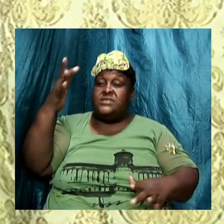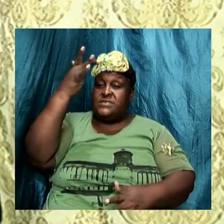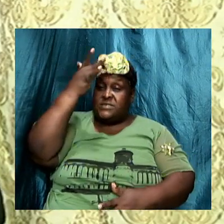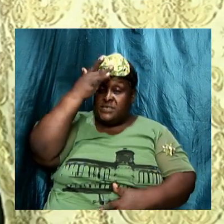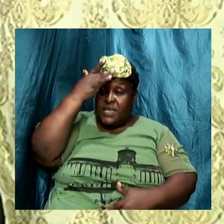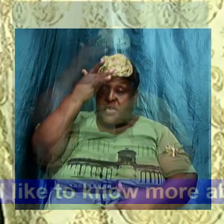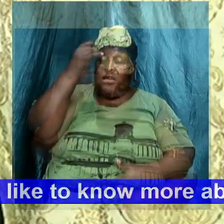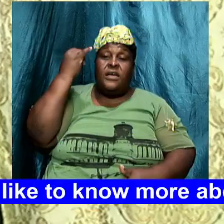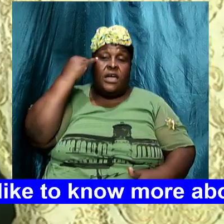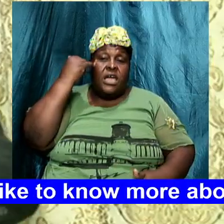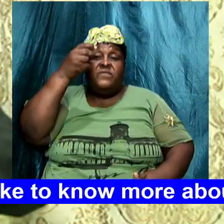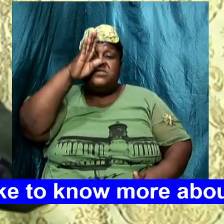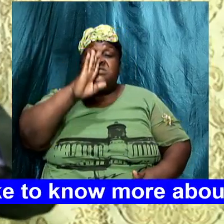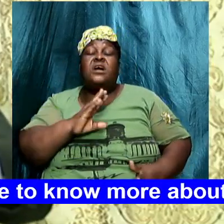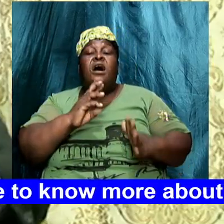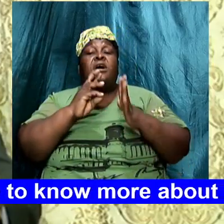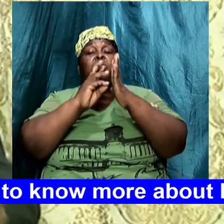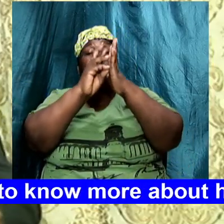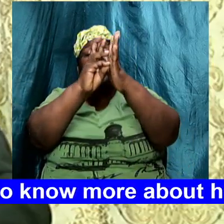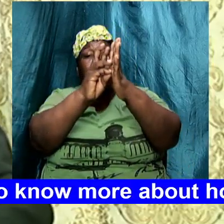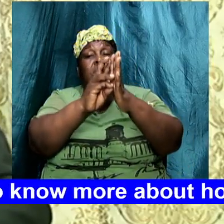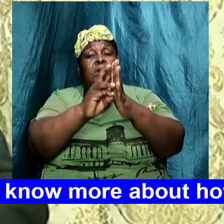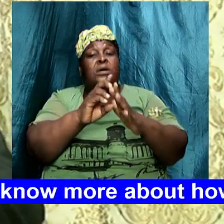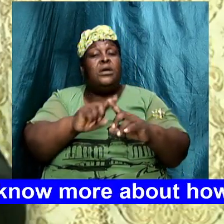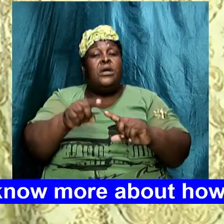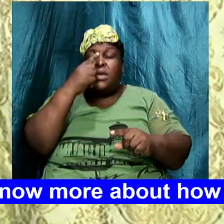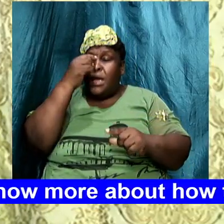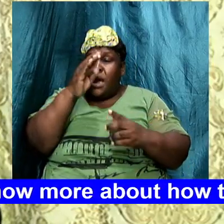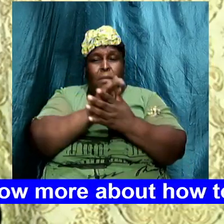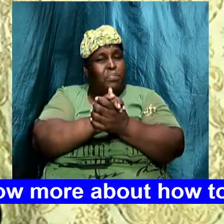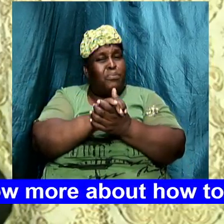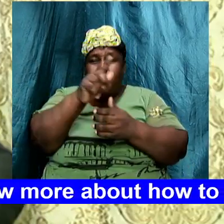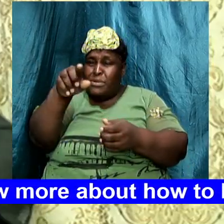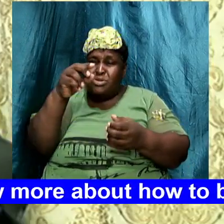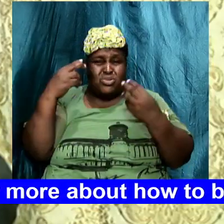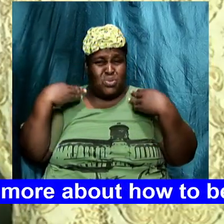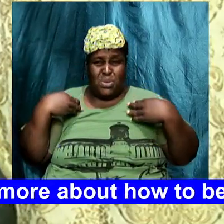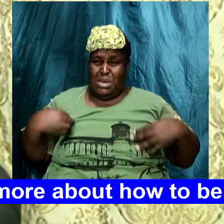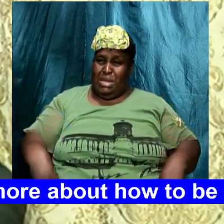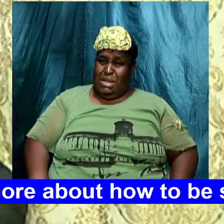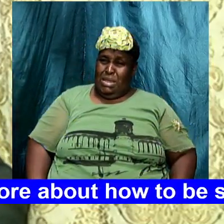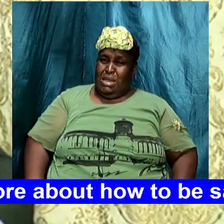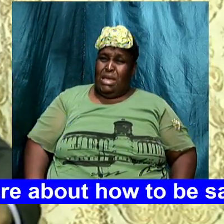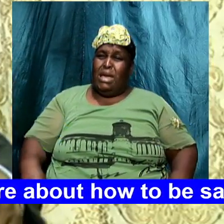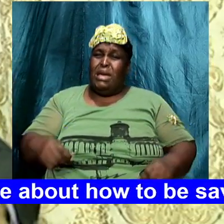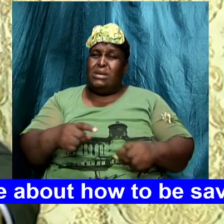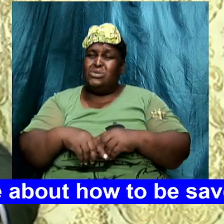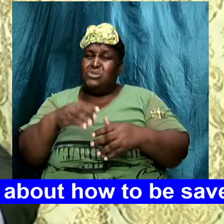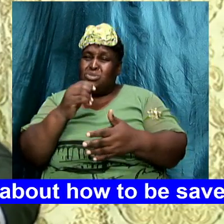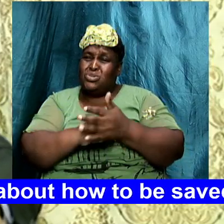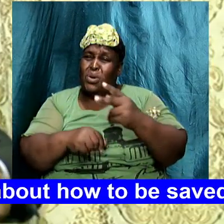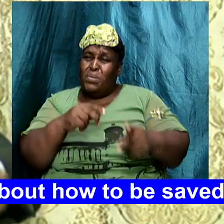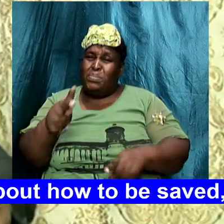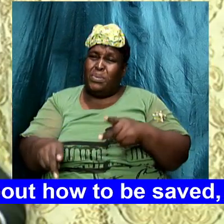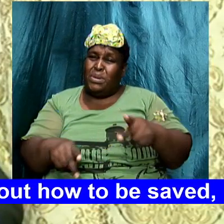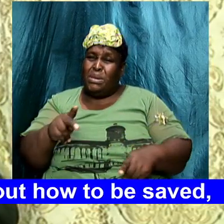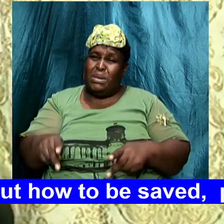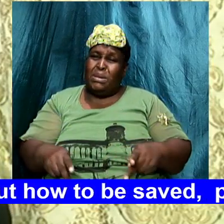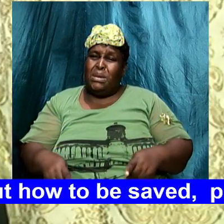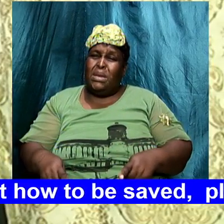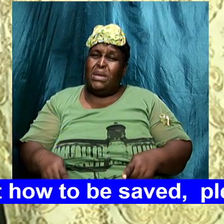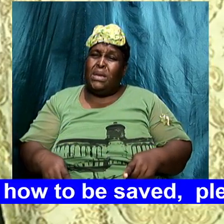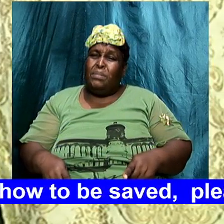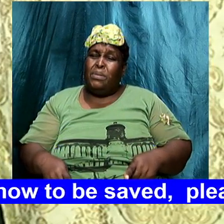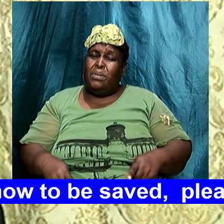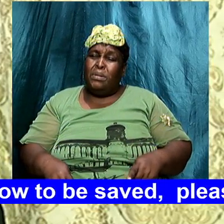God will heal but we can't promise a healing there are some folks that put on a convocation and say when you come it's a miracle